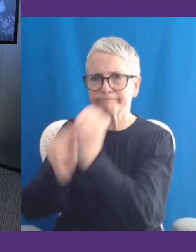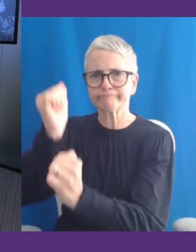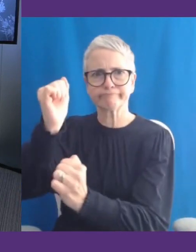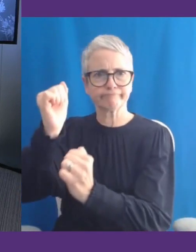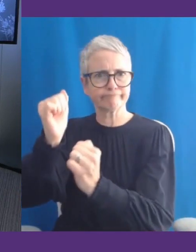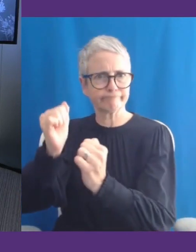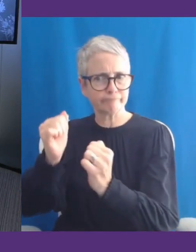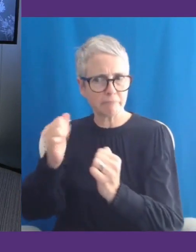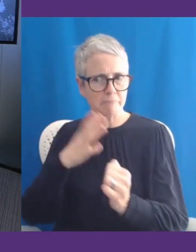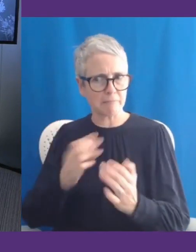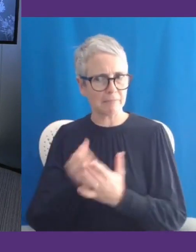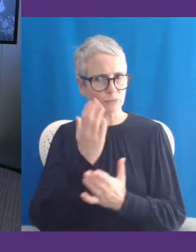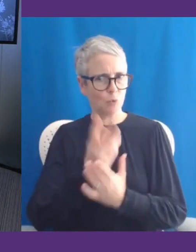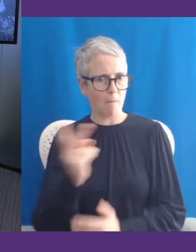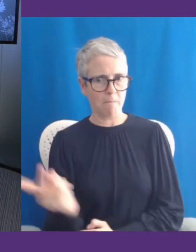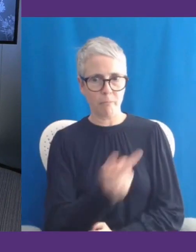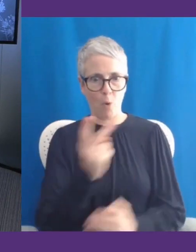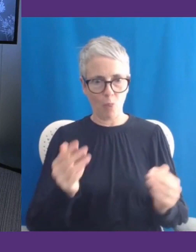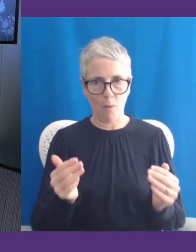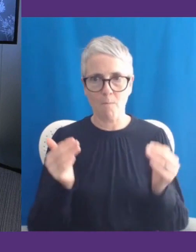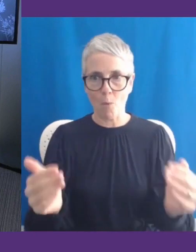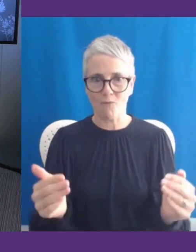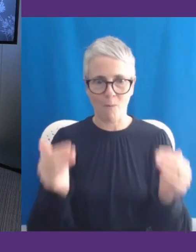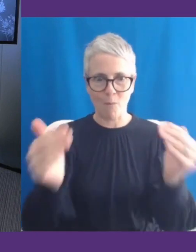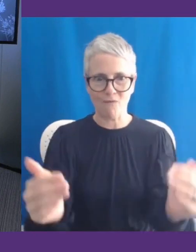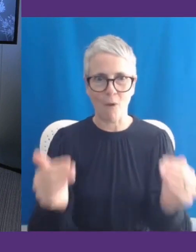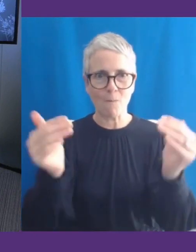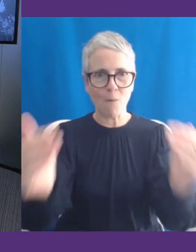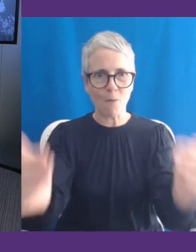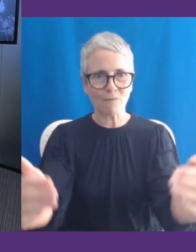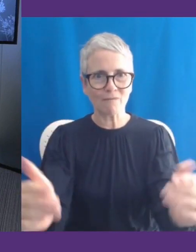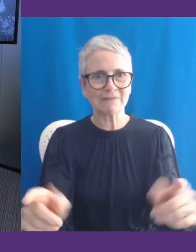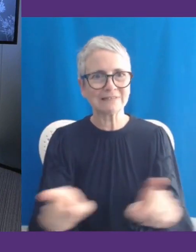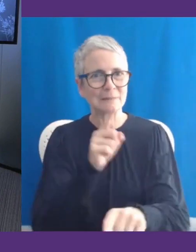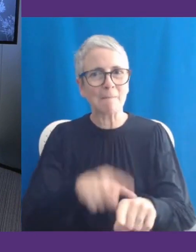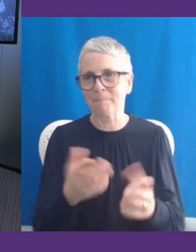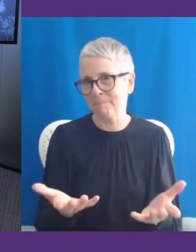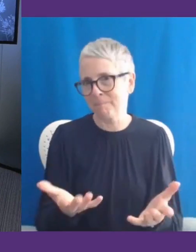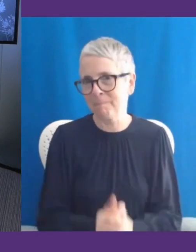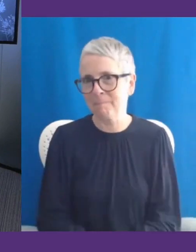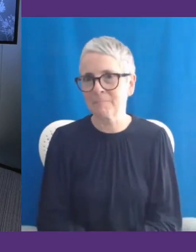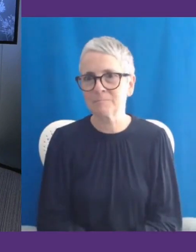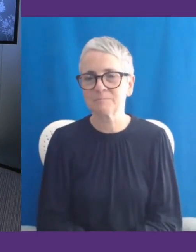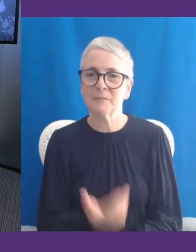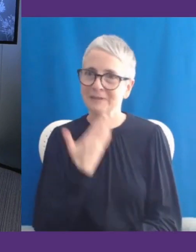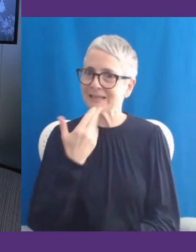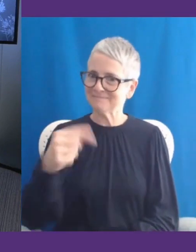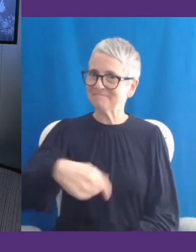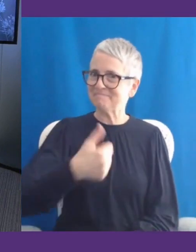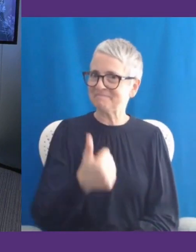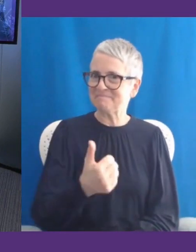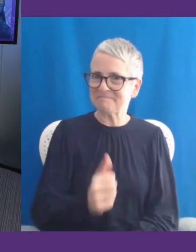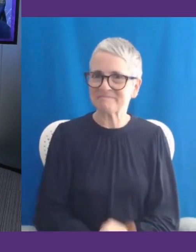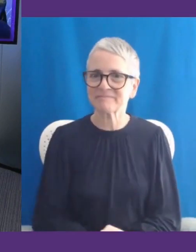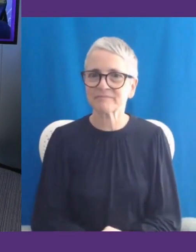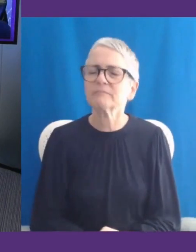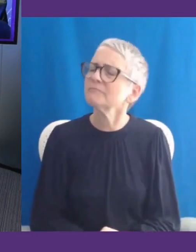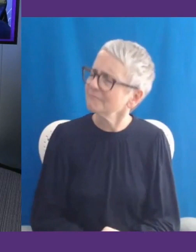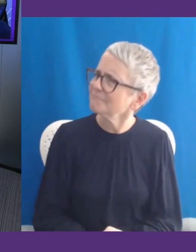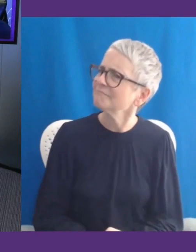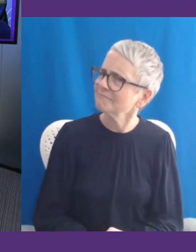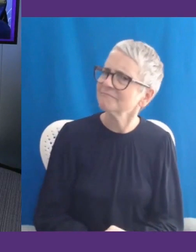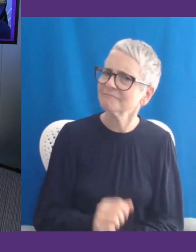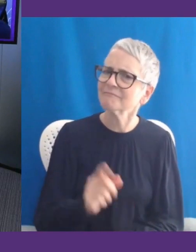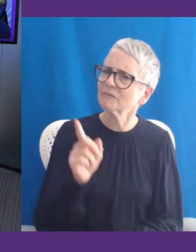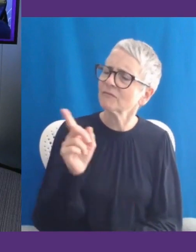forward at the pace that we all need them to? So it's great to be here. Yeah. you hinted at the pandemic effect, which